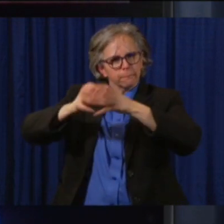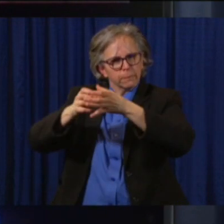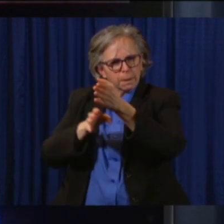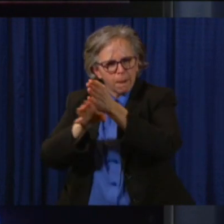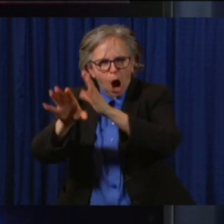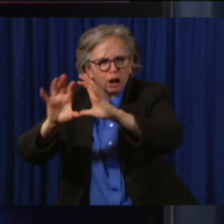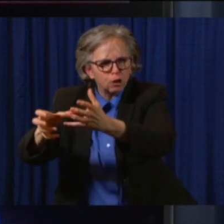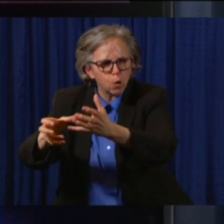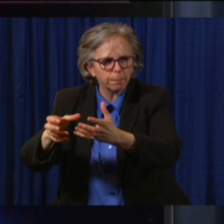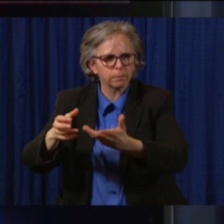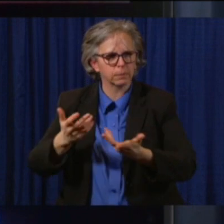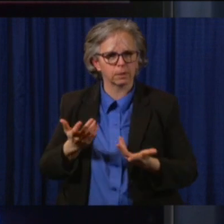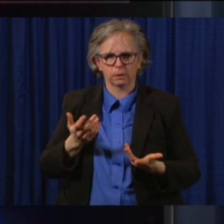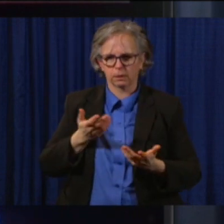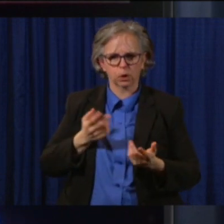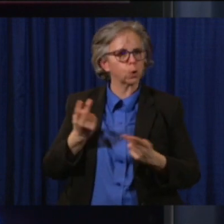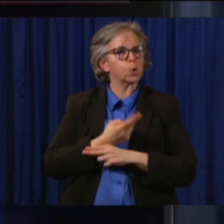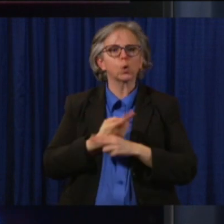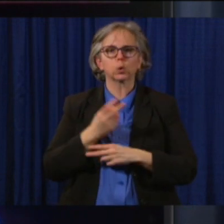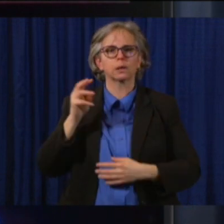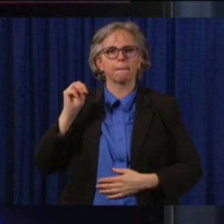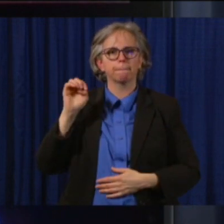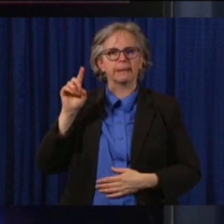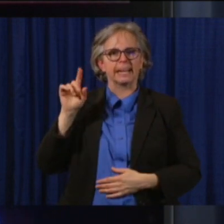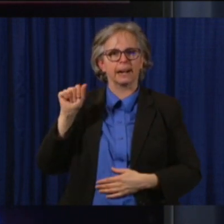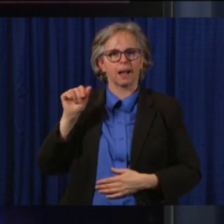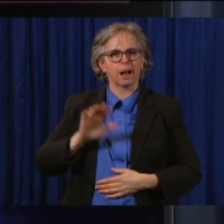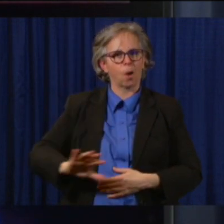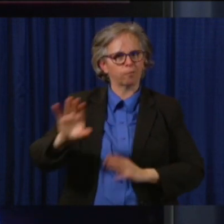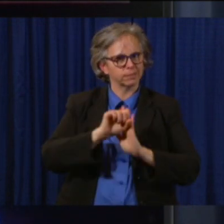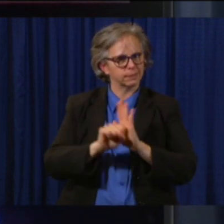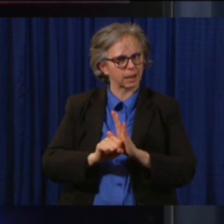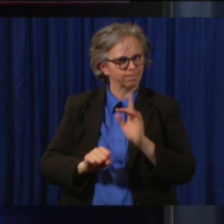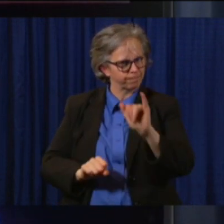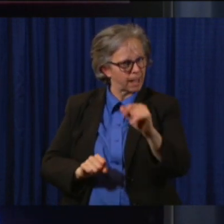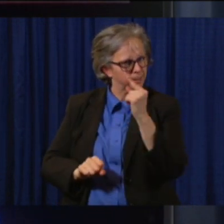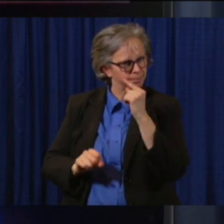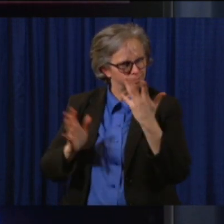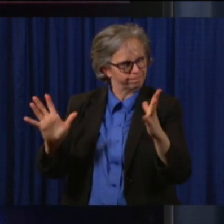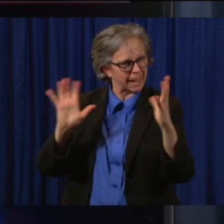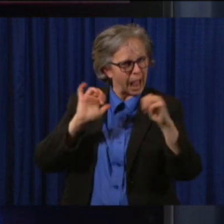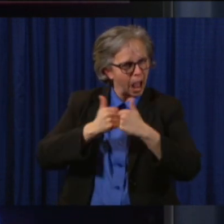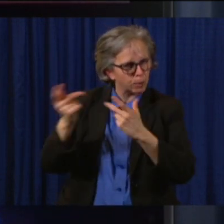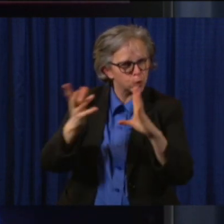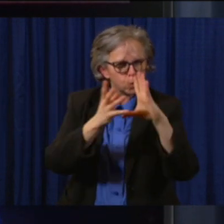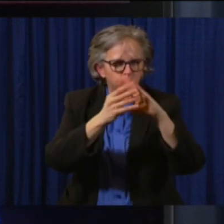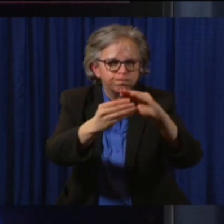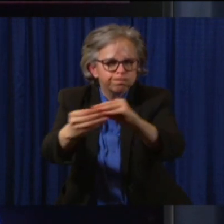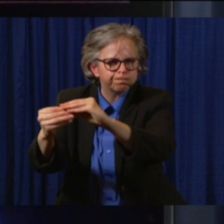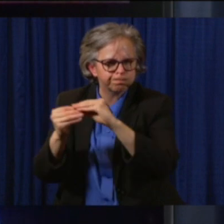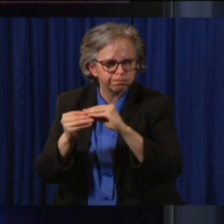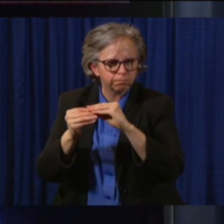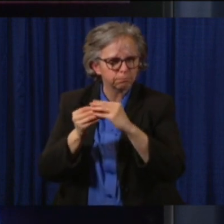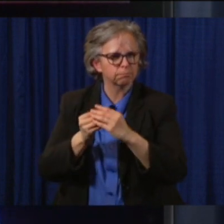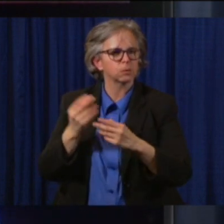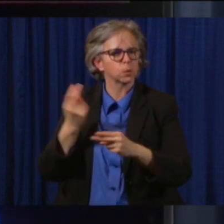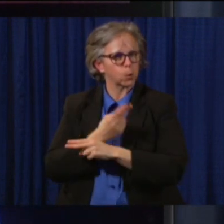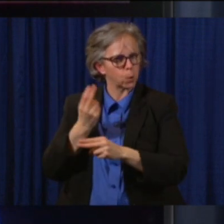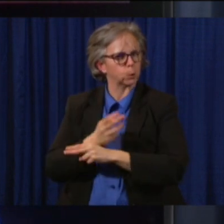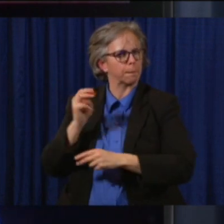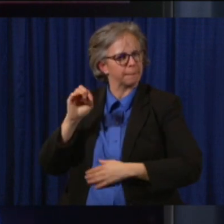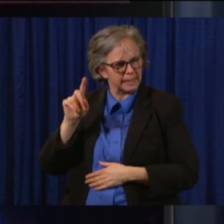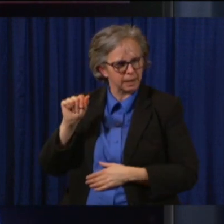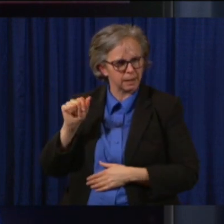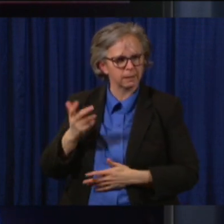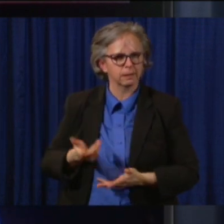across the state of Ohio, and making sure that we are using those leaders in each of